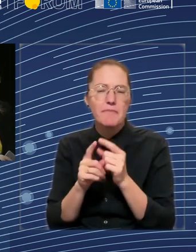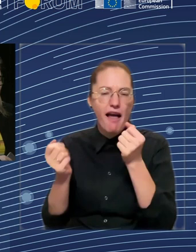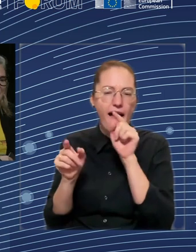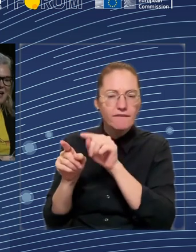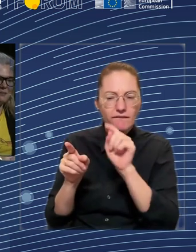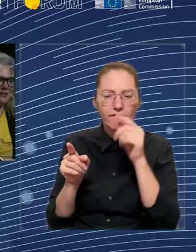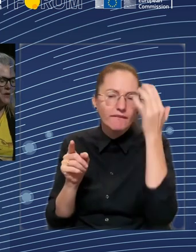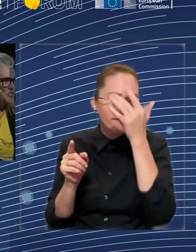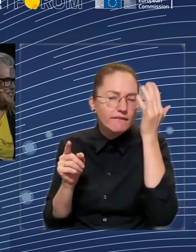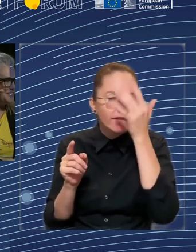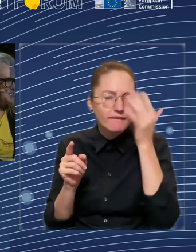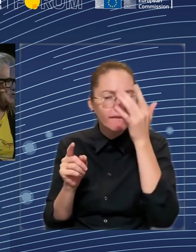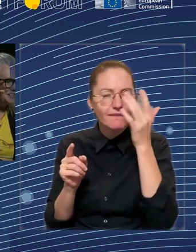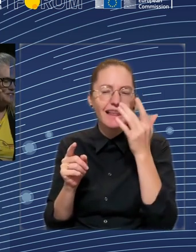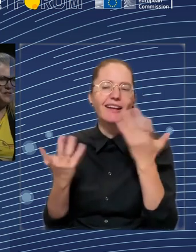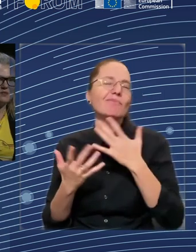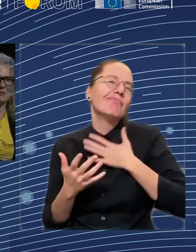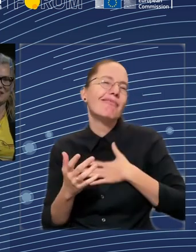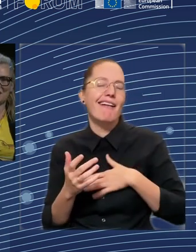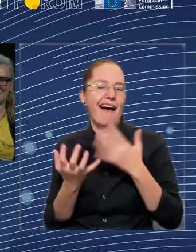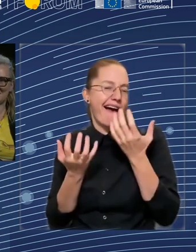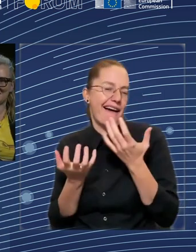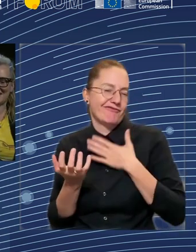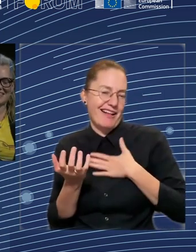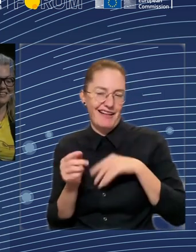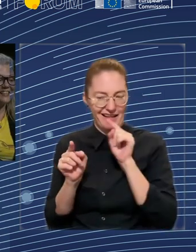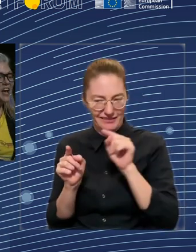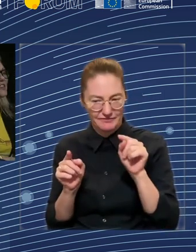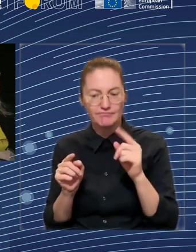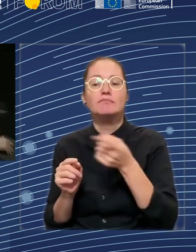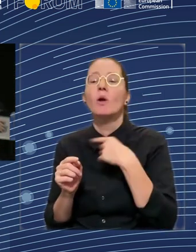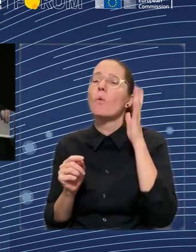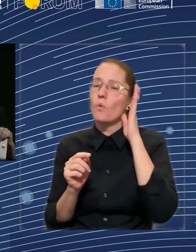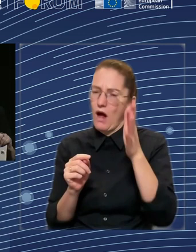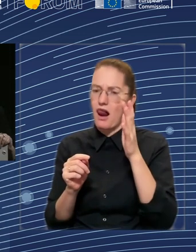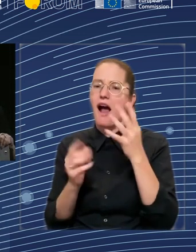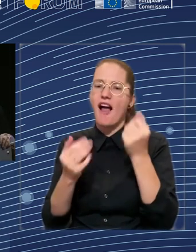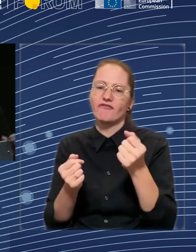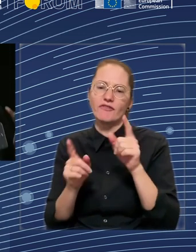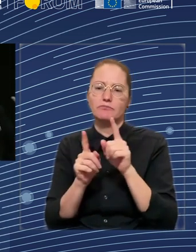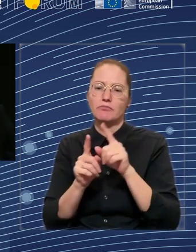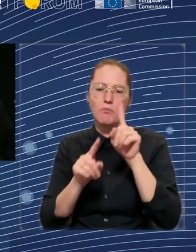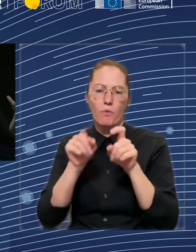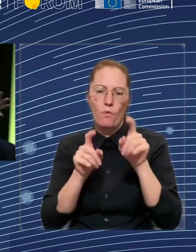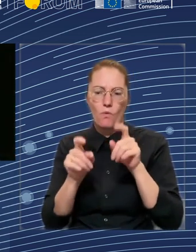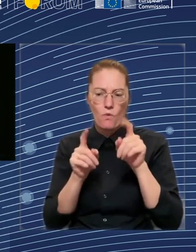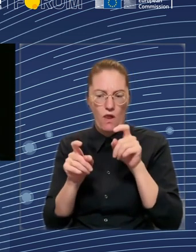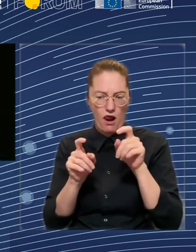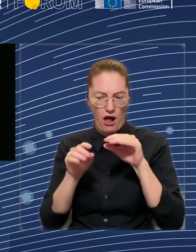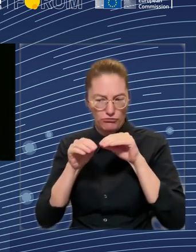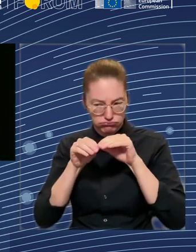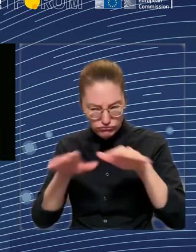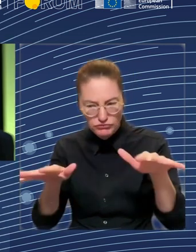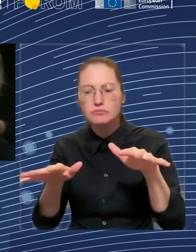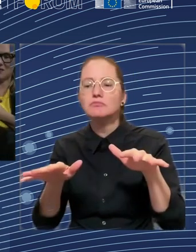ably watching it and jotting down notes from what our audience here today thinks. So thank you all very much for your great questions,